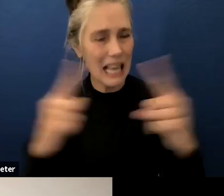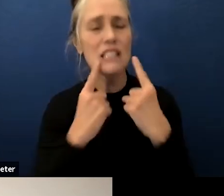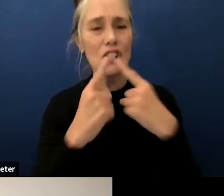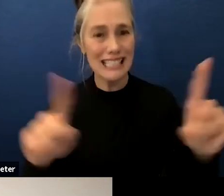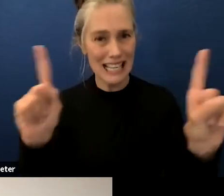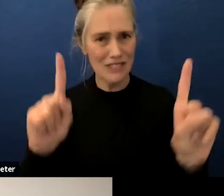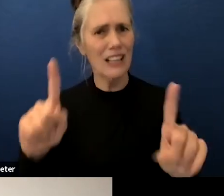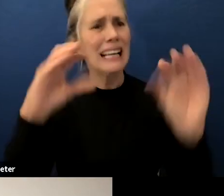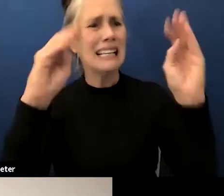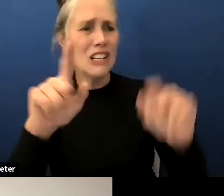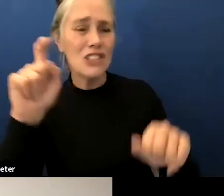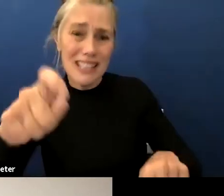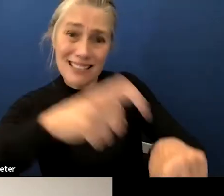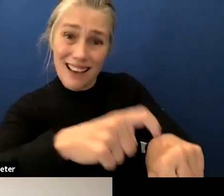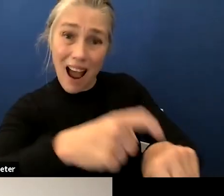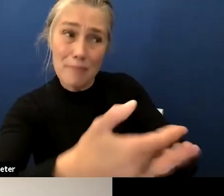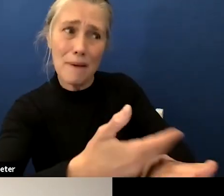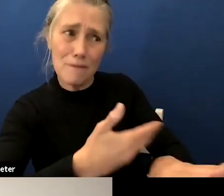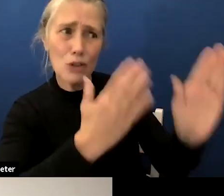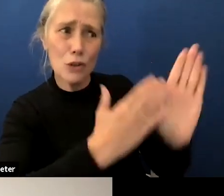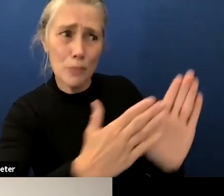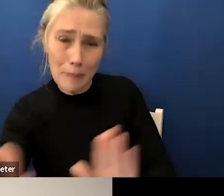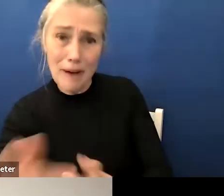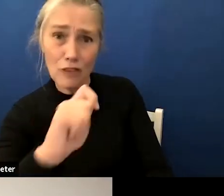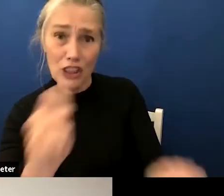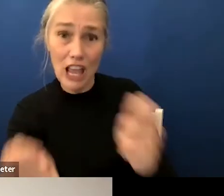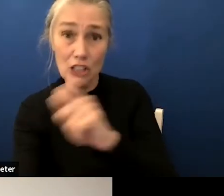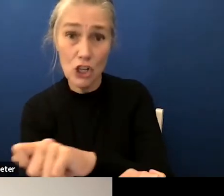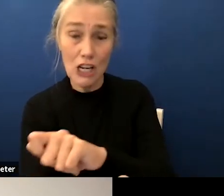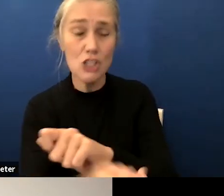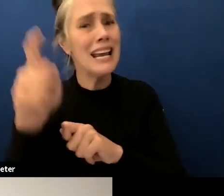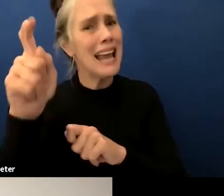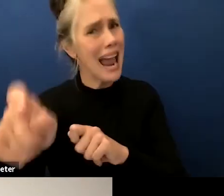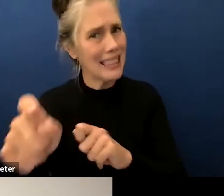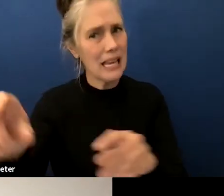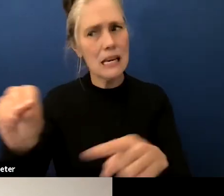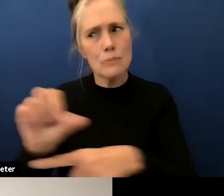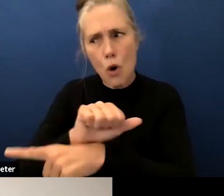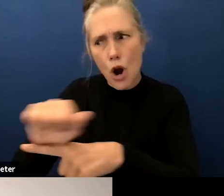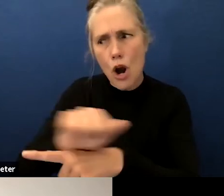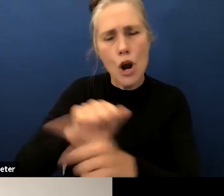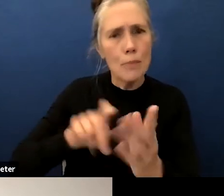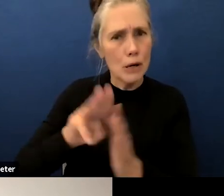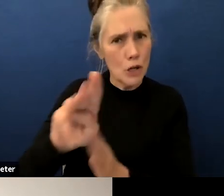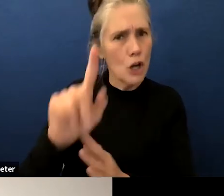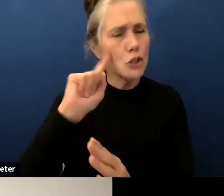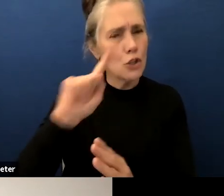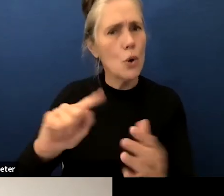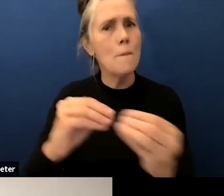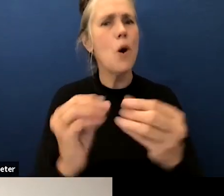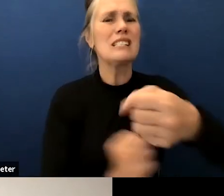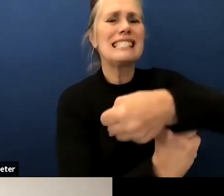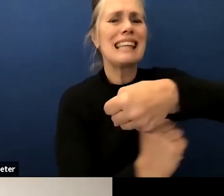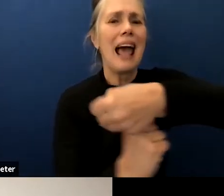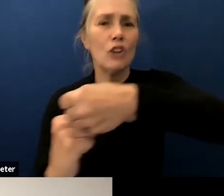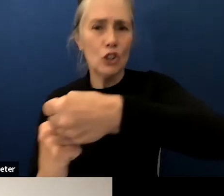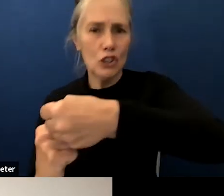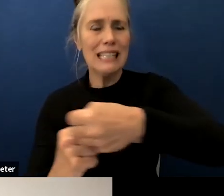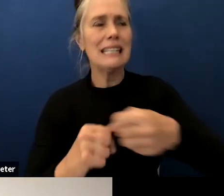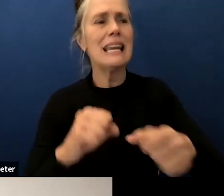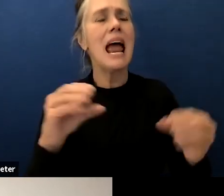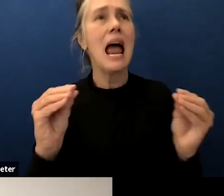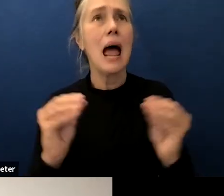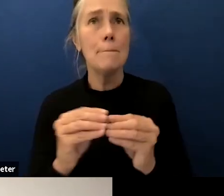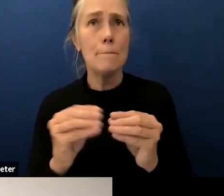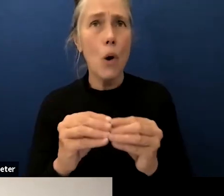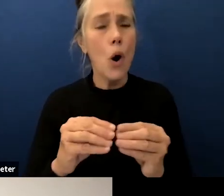time to prepare for the transition and professional learning dedicated to scaffolding differentiation and extension for students who are ready